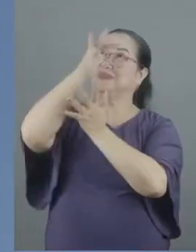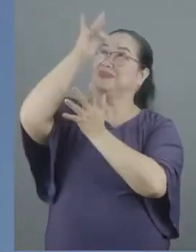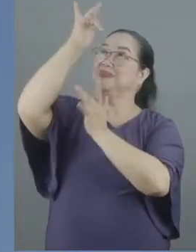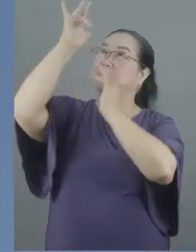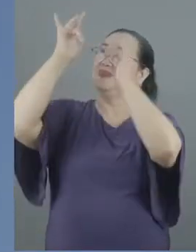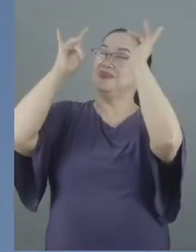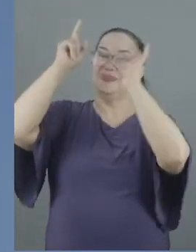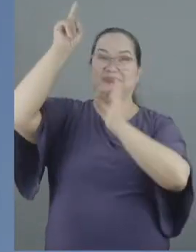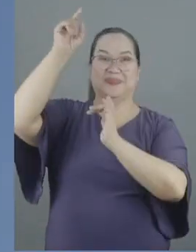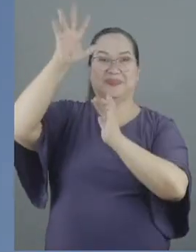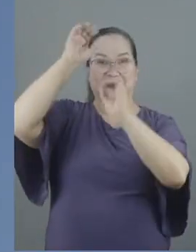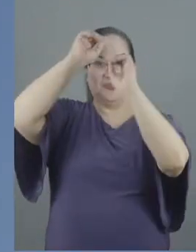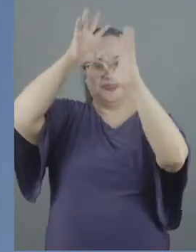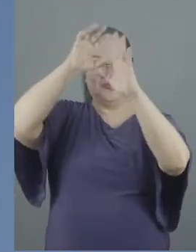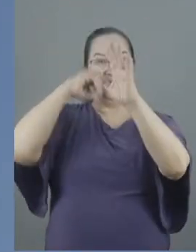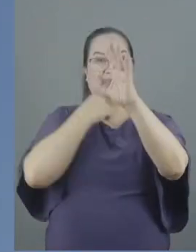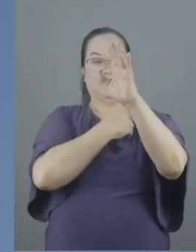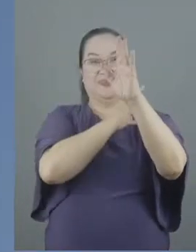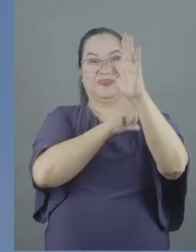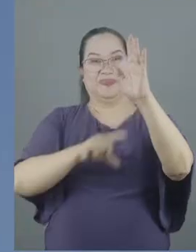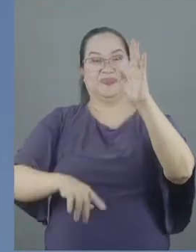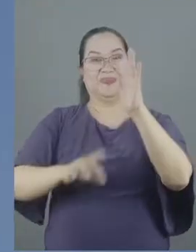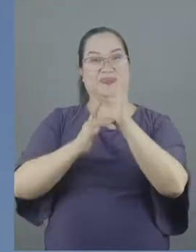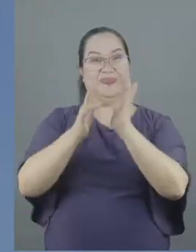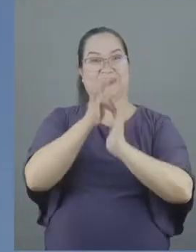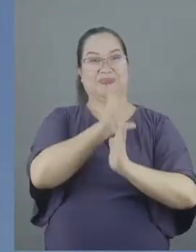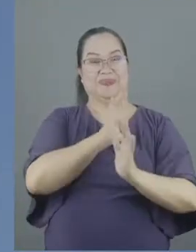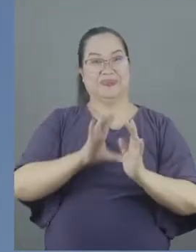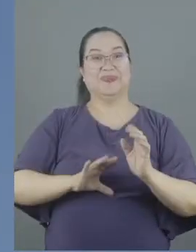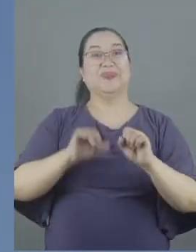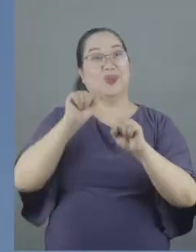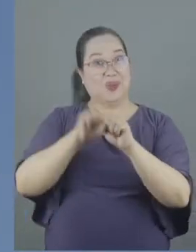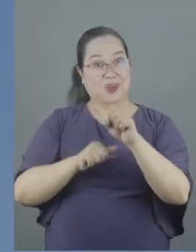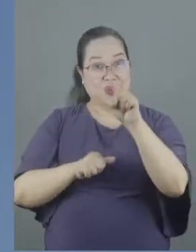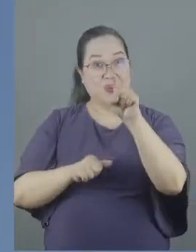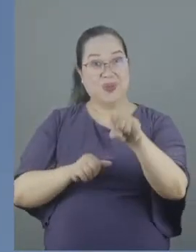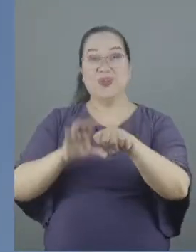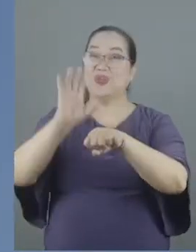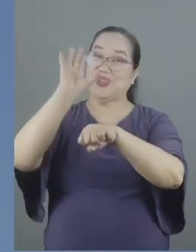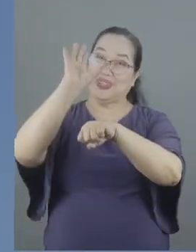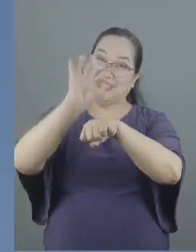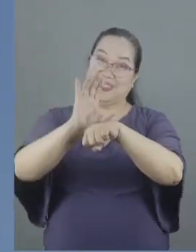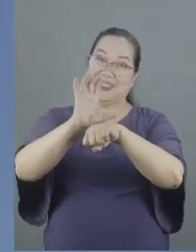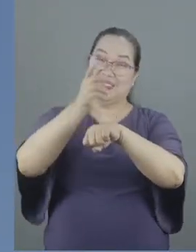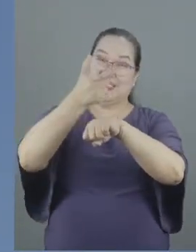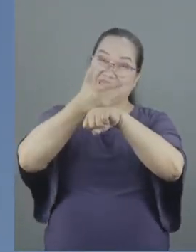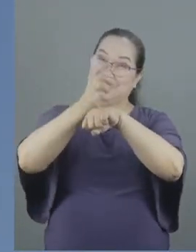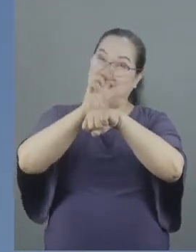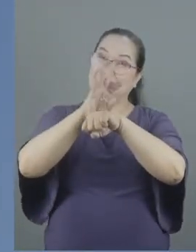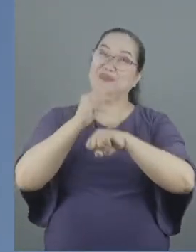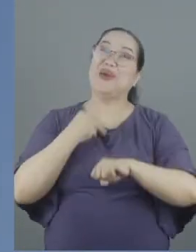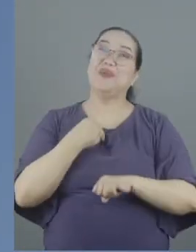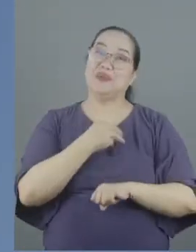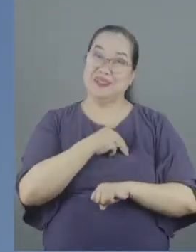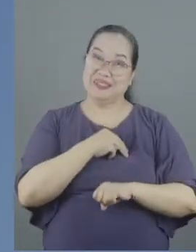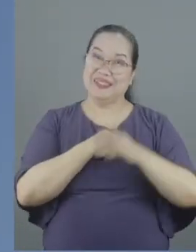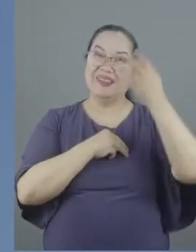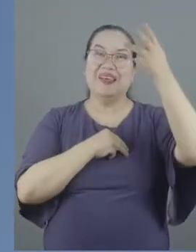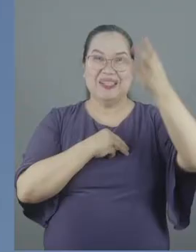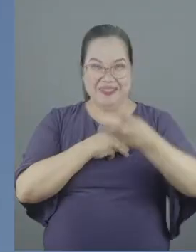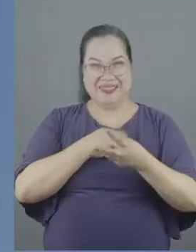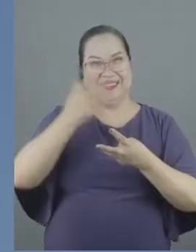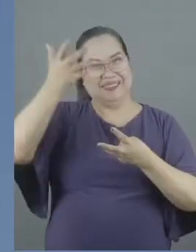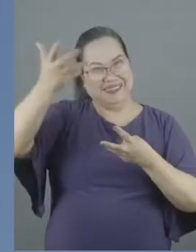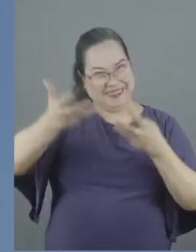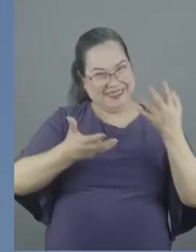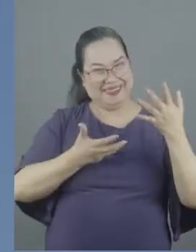Father of our Lord Jesus Christ. Therefore, church, GCFers, welcome one another